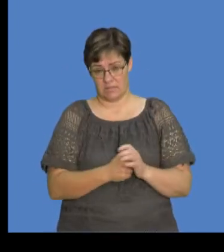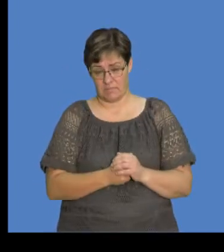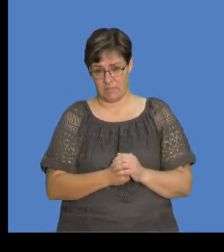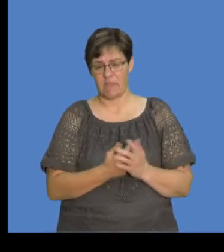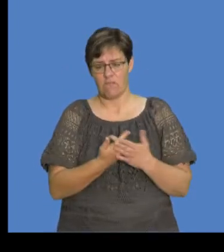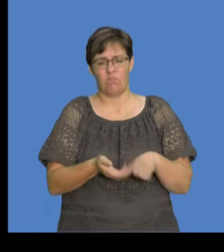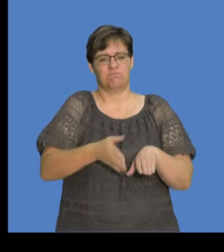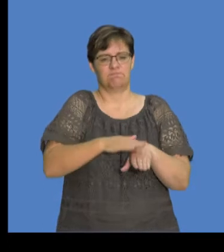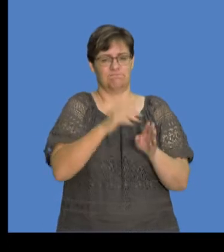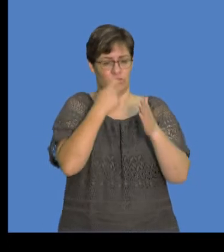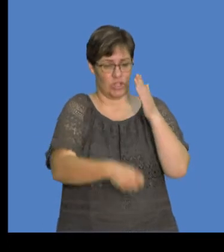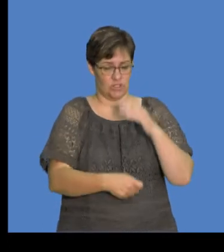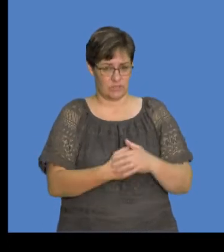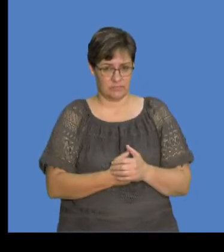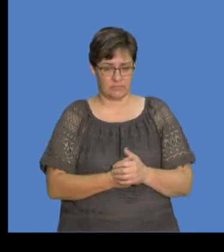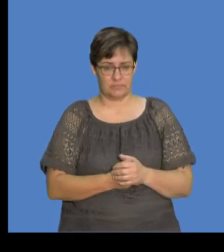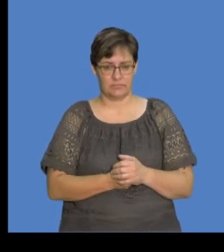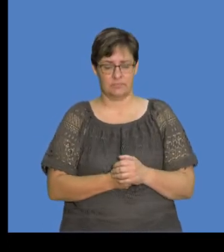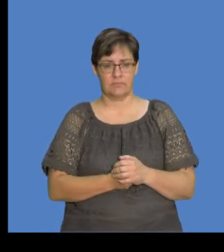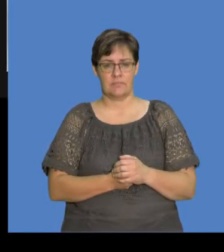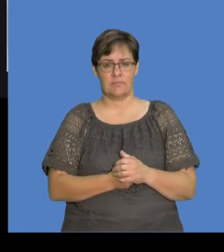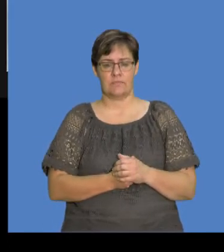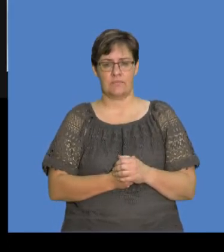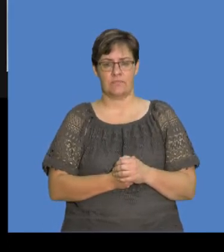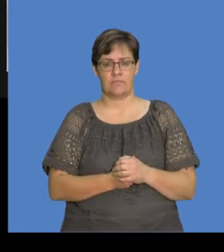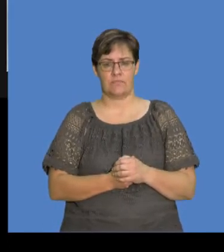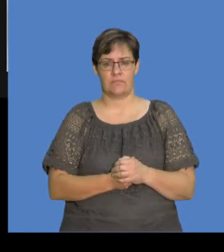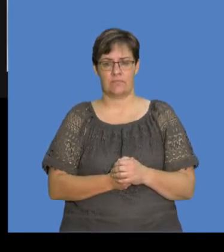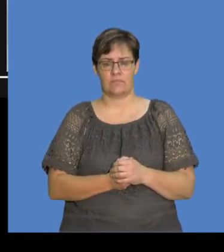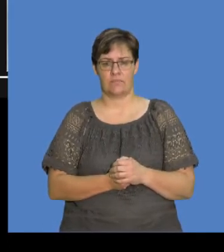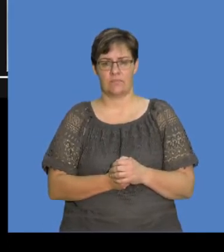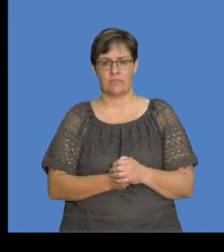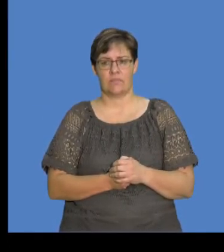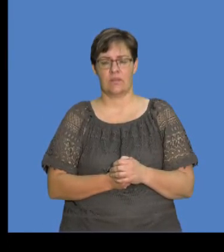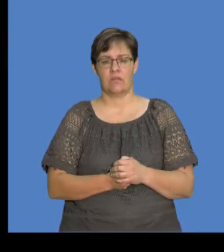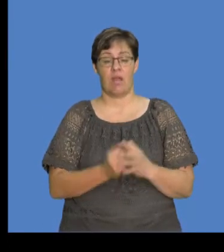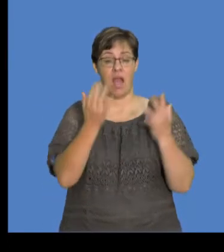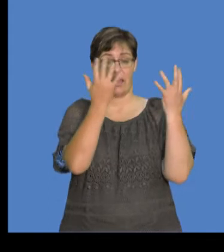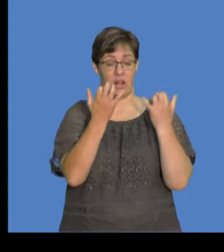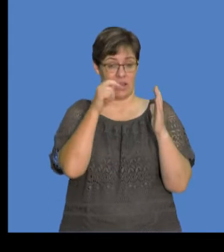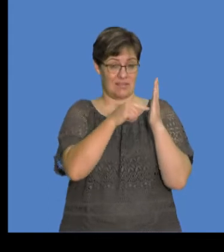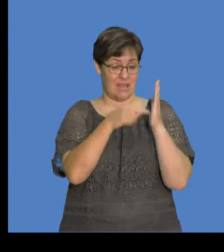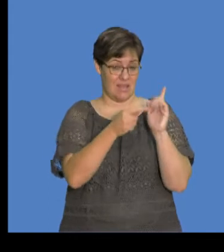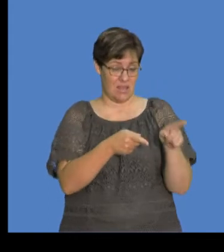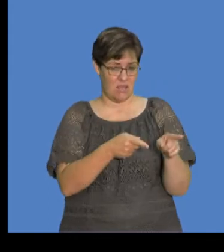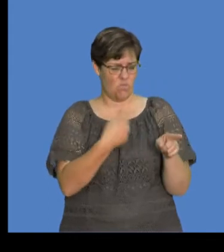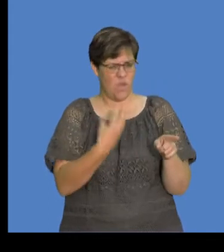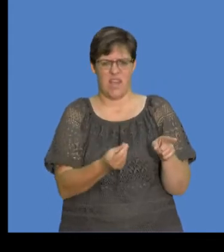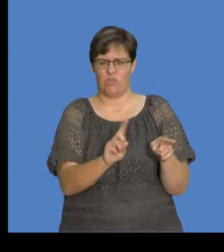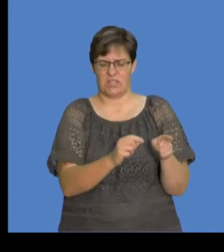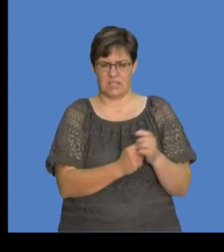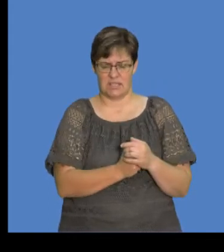principle of quantization of charge, right? Okay, right. So on our calculator,